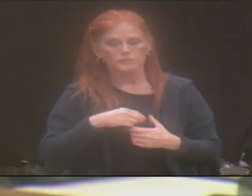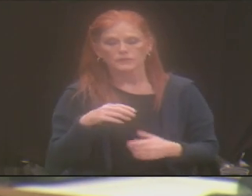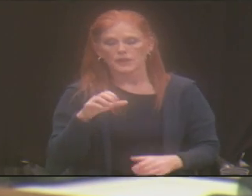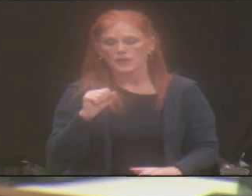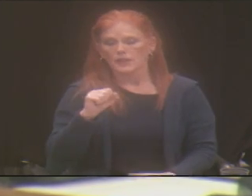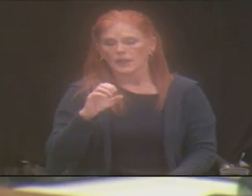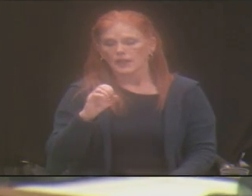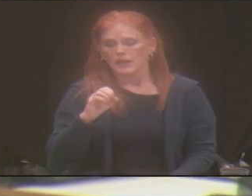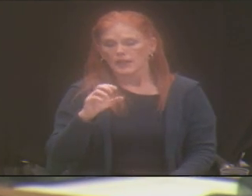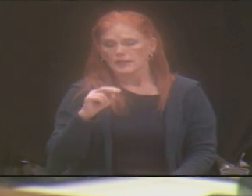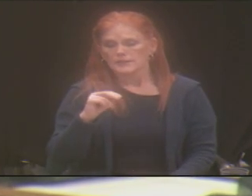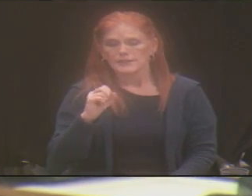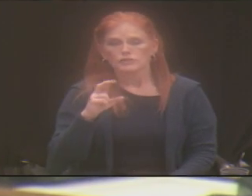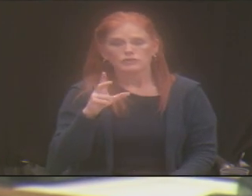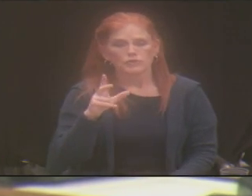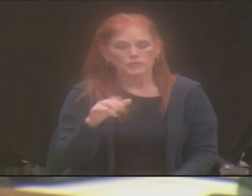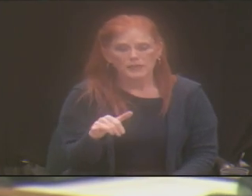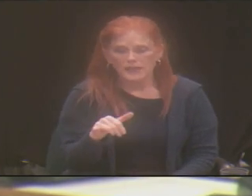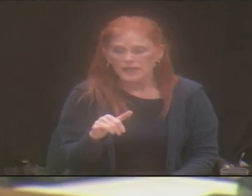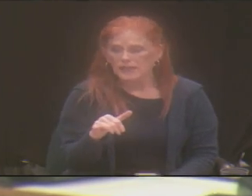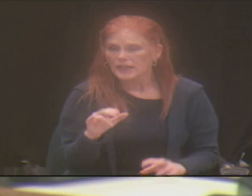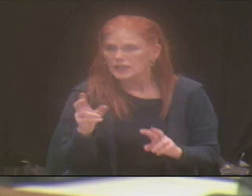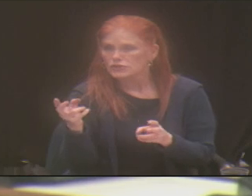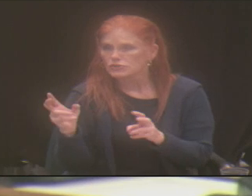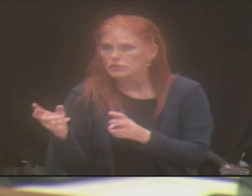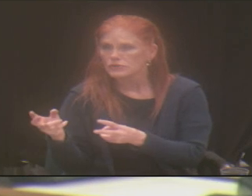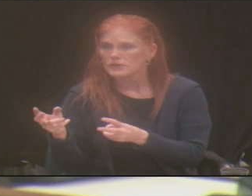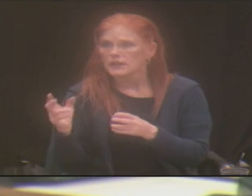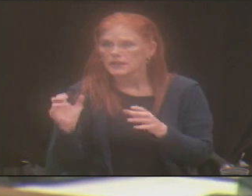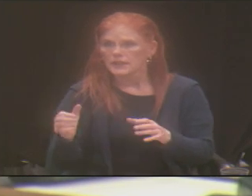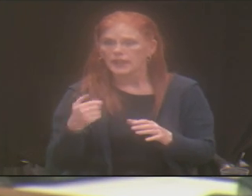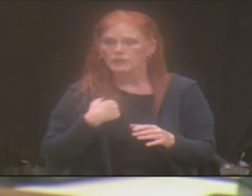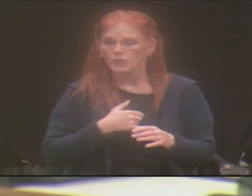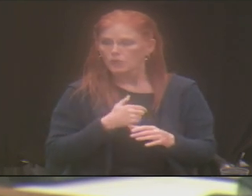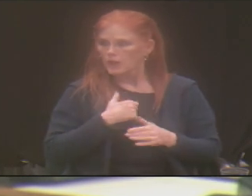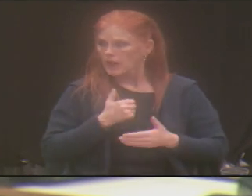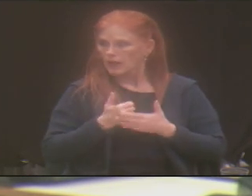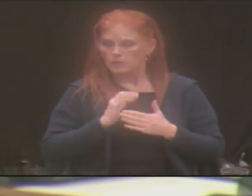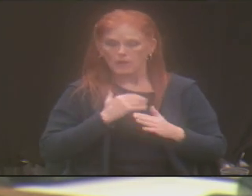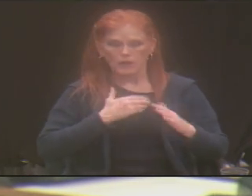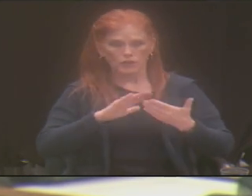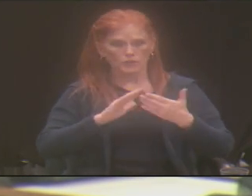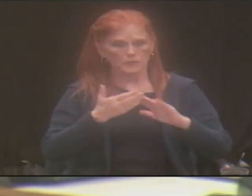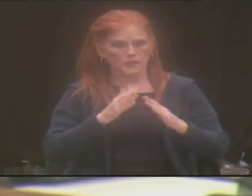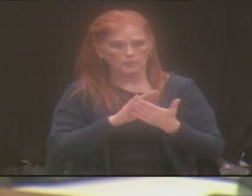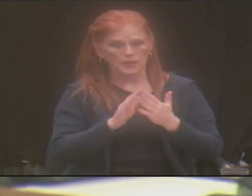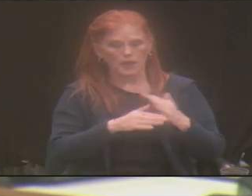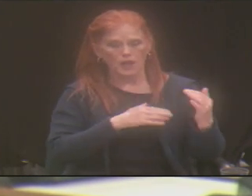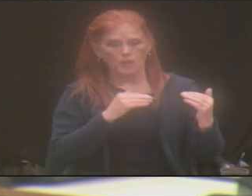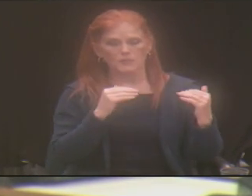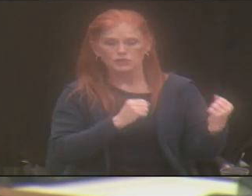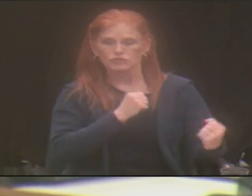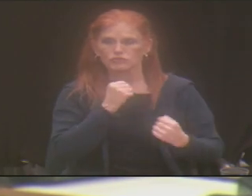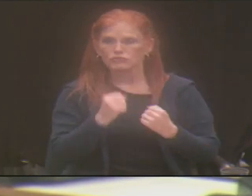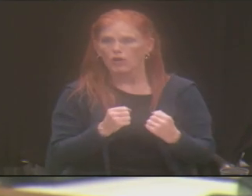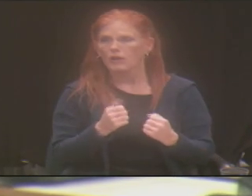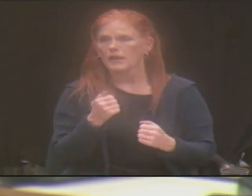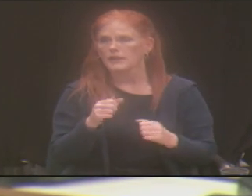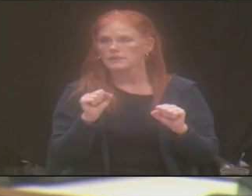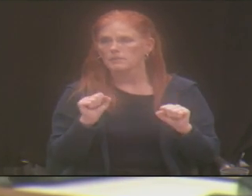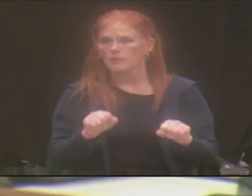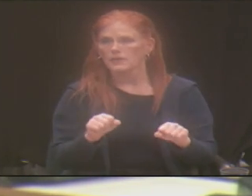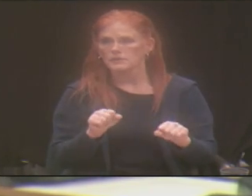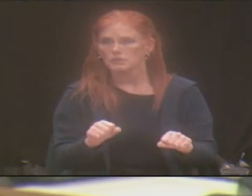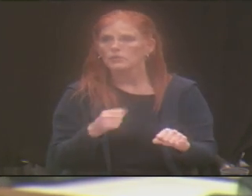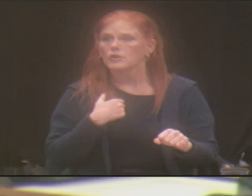how can we go in there and help make our community be as strong as it can be? We have